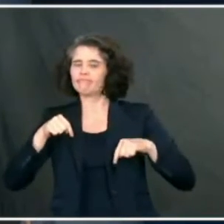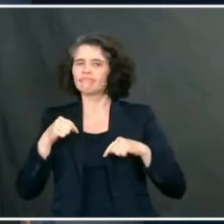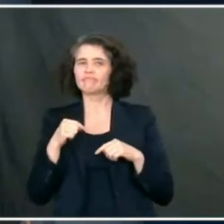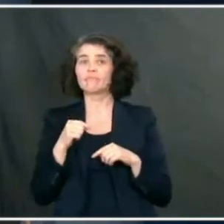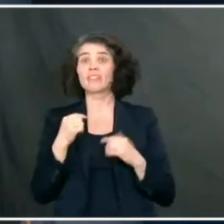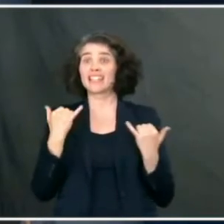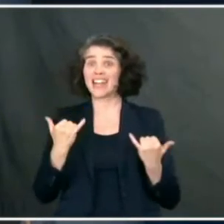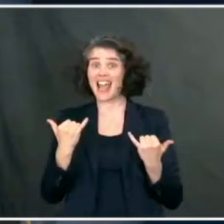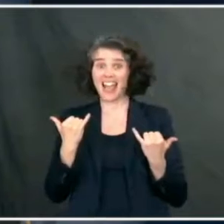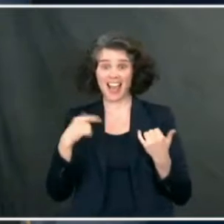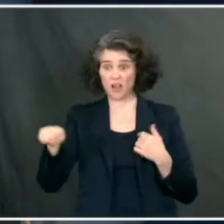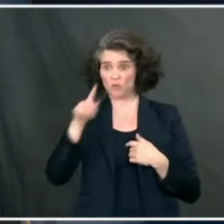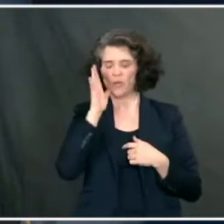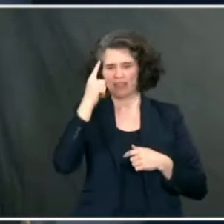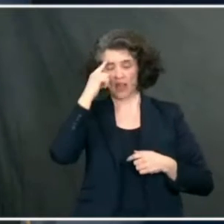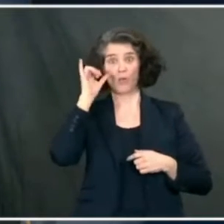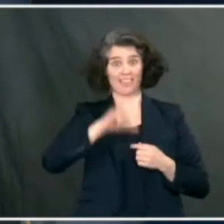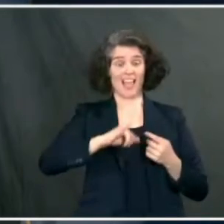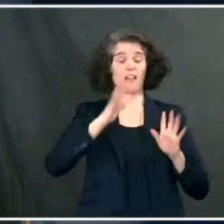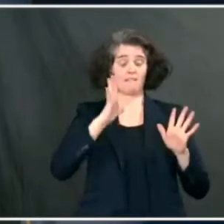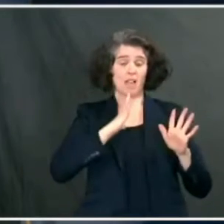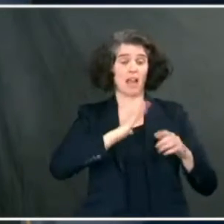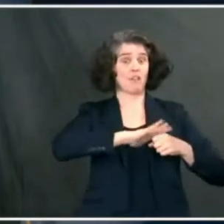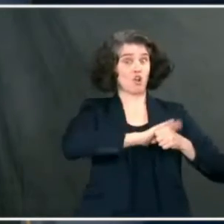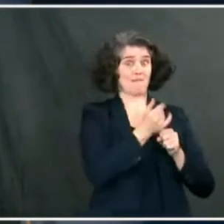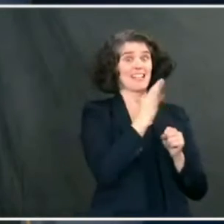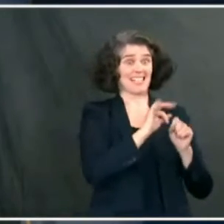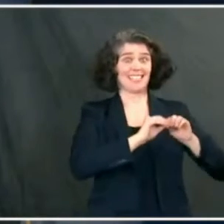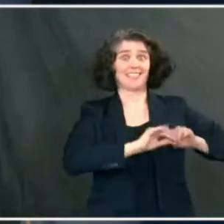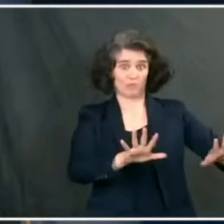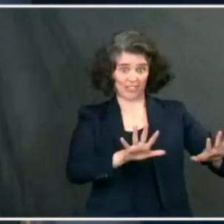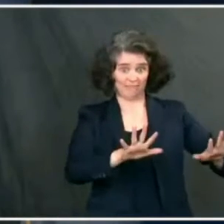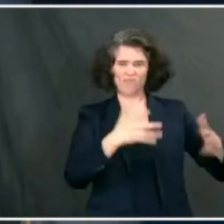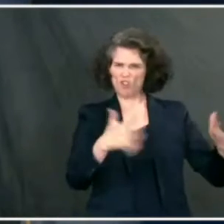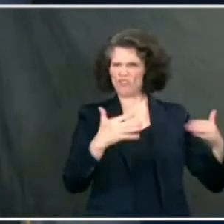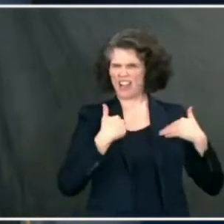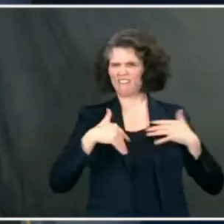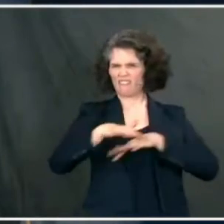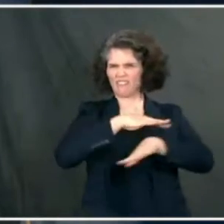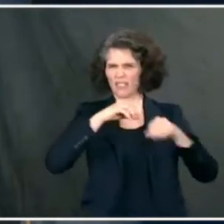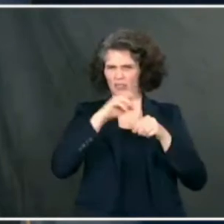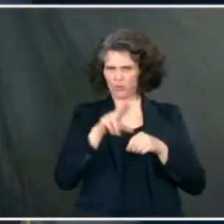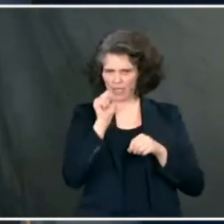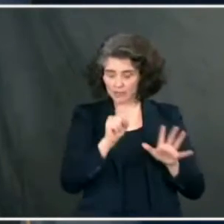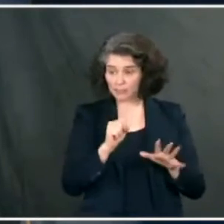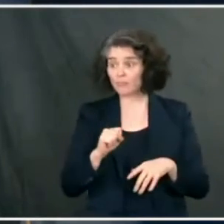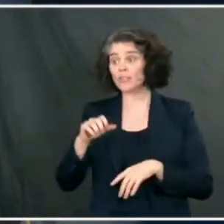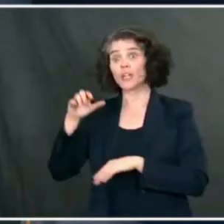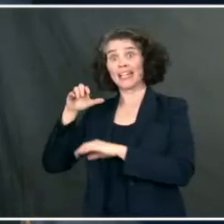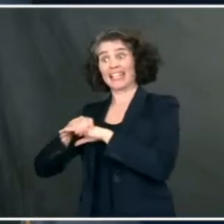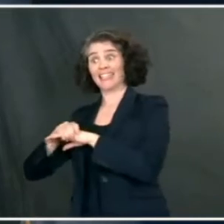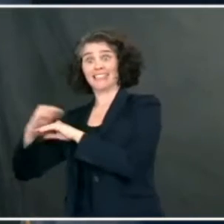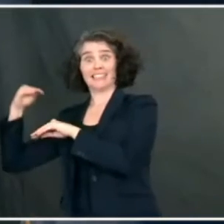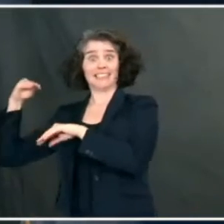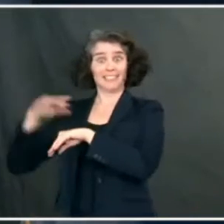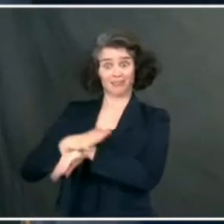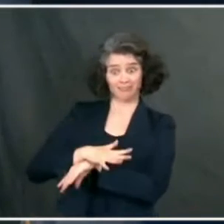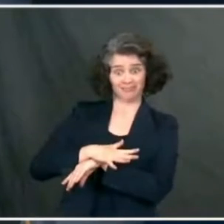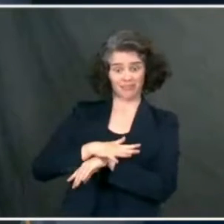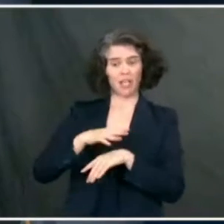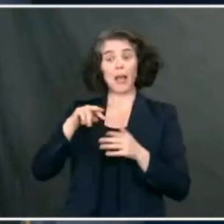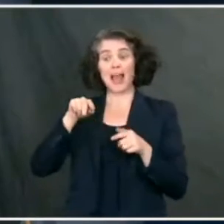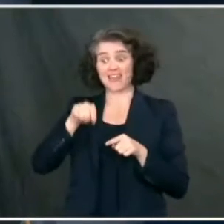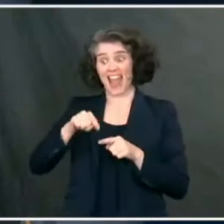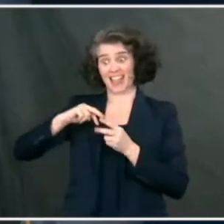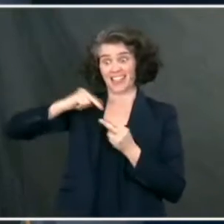it going to become the dominant strain, or will the strains we already have prevent it from flourishing and being in the more dominant